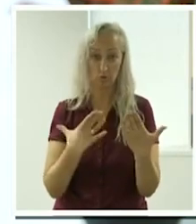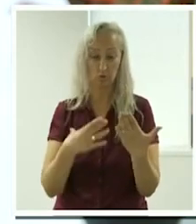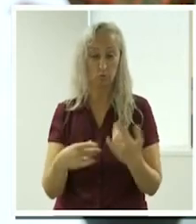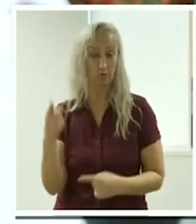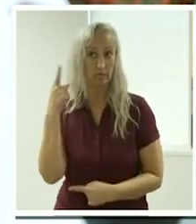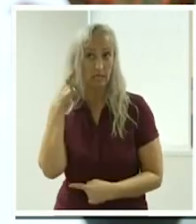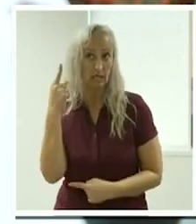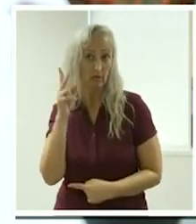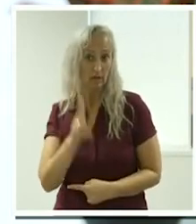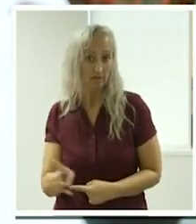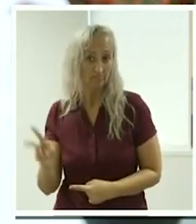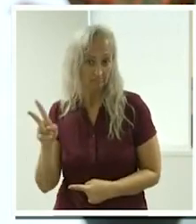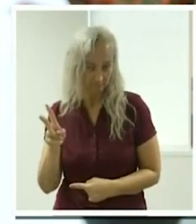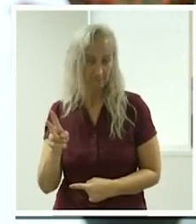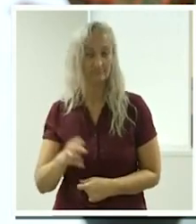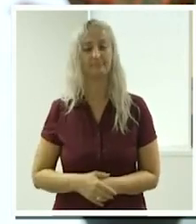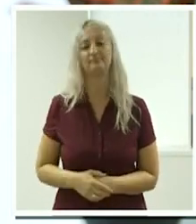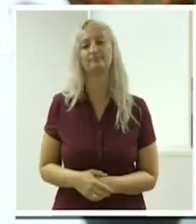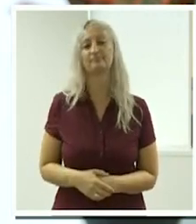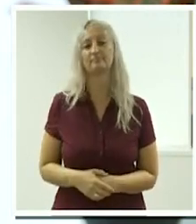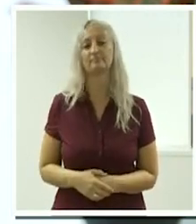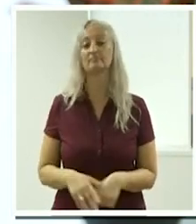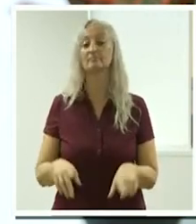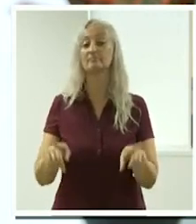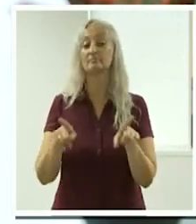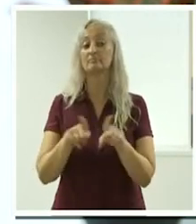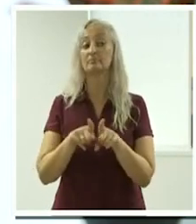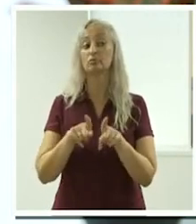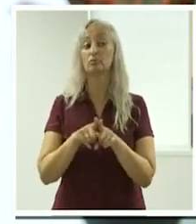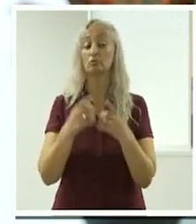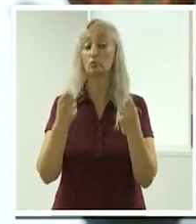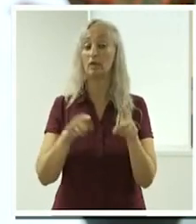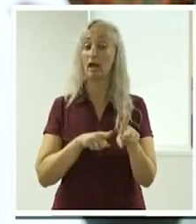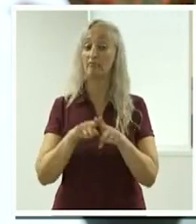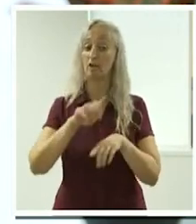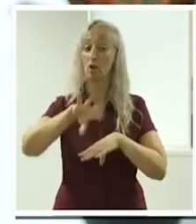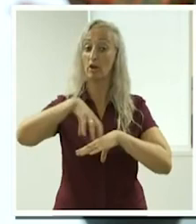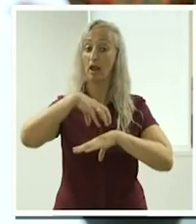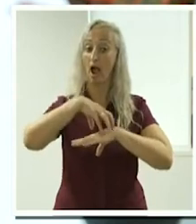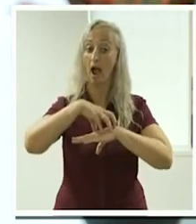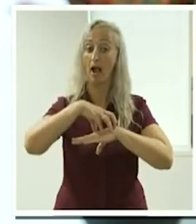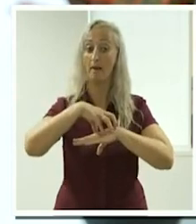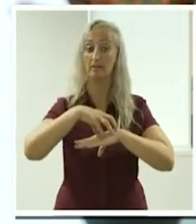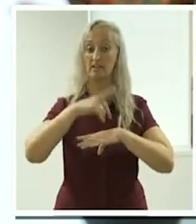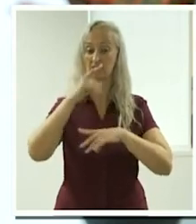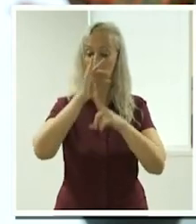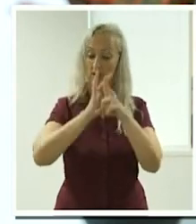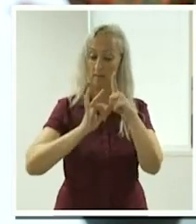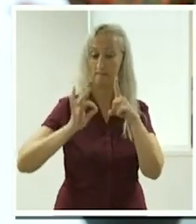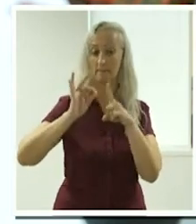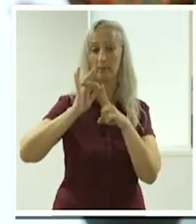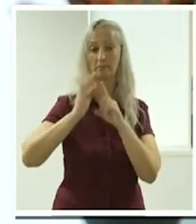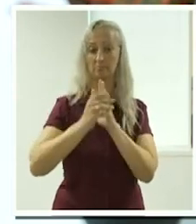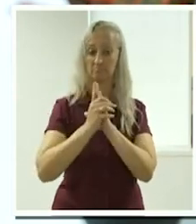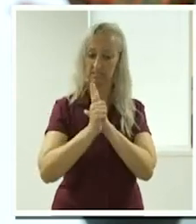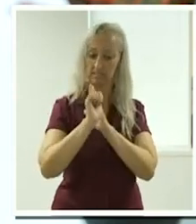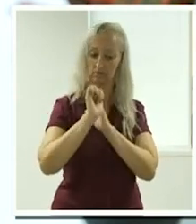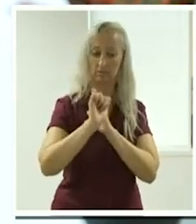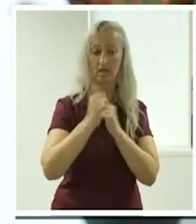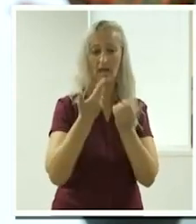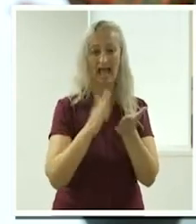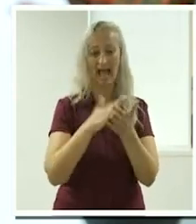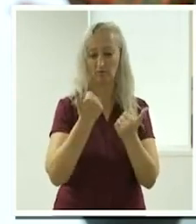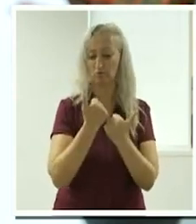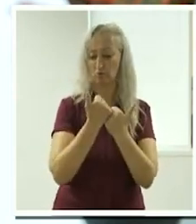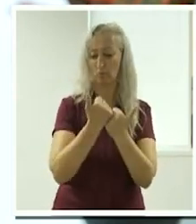tips that have been uh shared also don't forget the learning hub i think you know being able to upskill and grow your knowledge of how to support your clients is a great